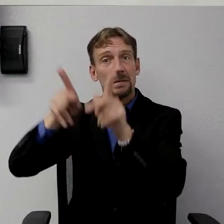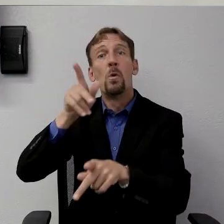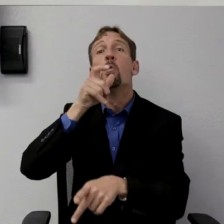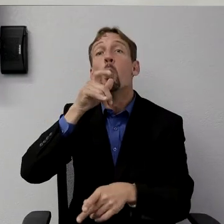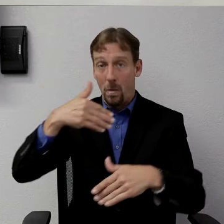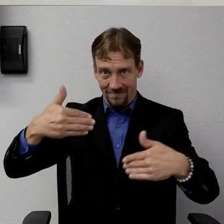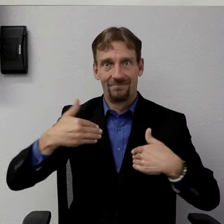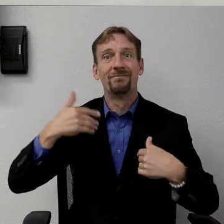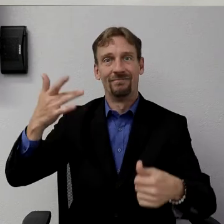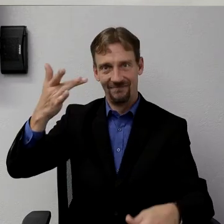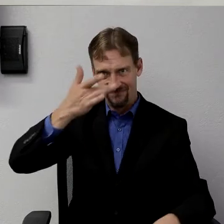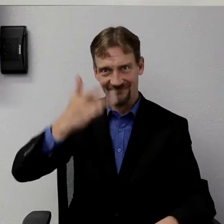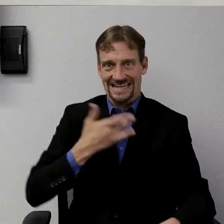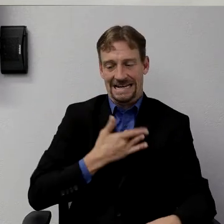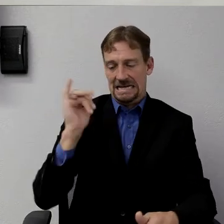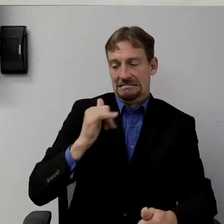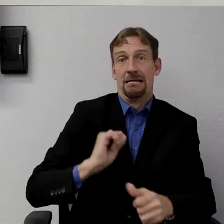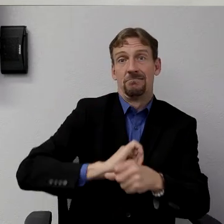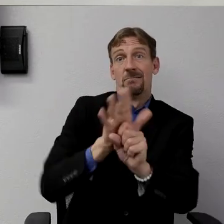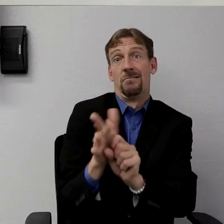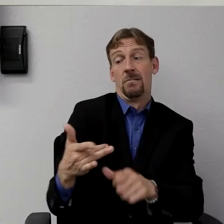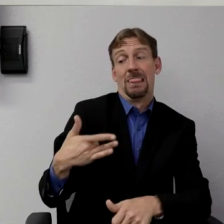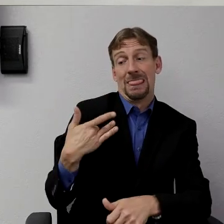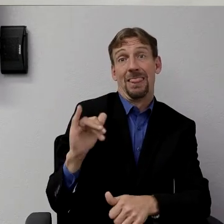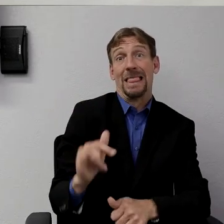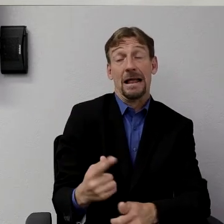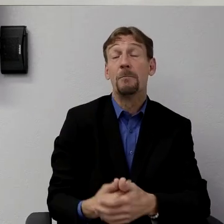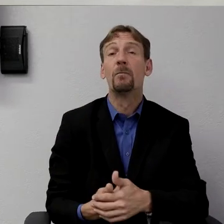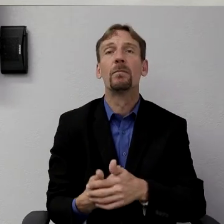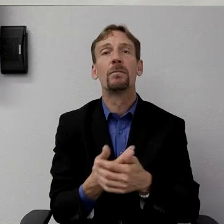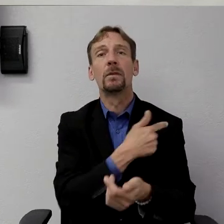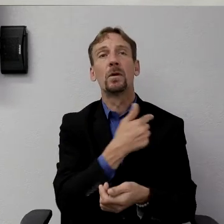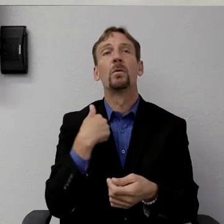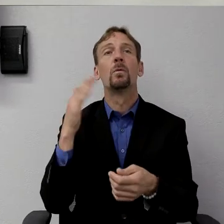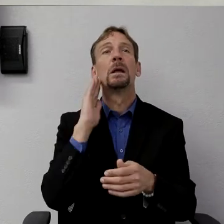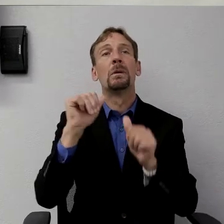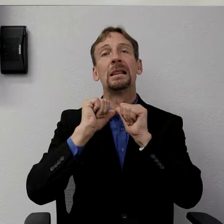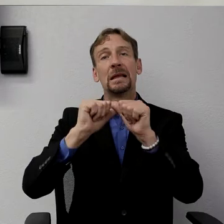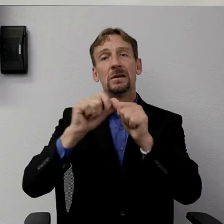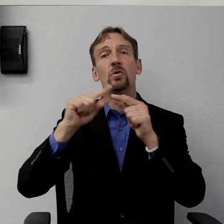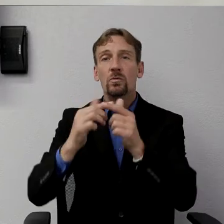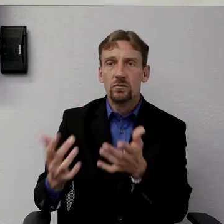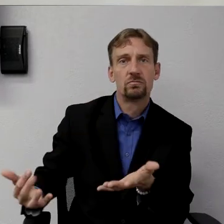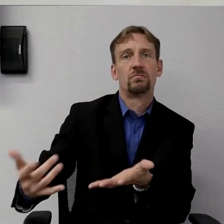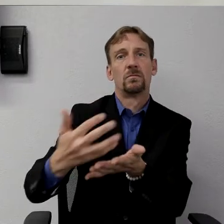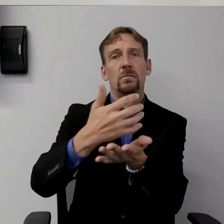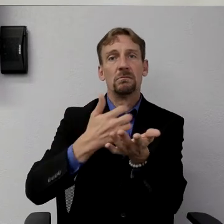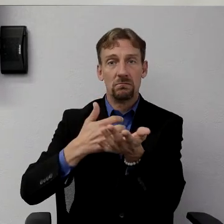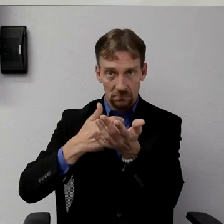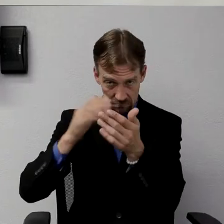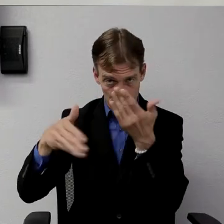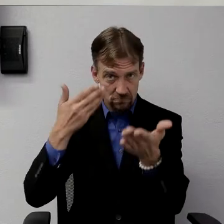respect to the public, we will continue to collect specimens on them for every